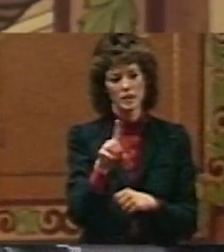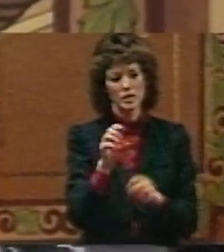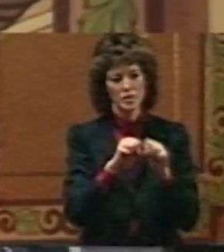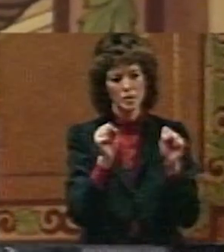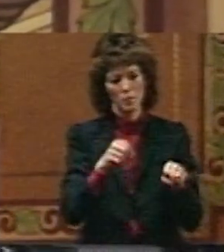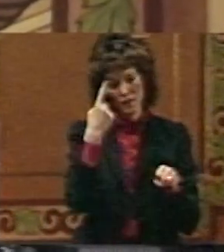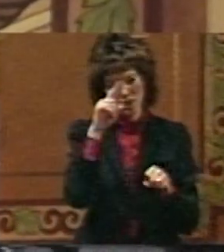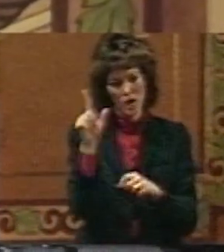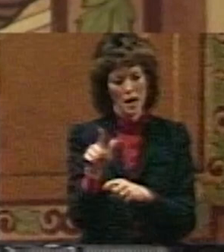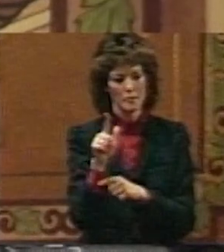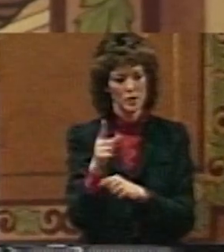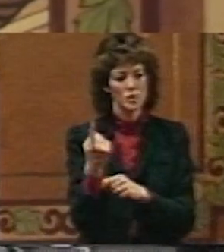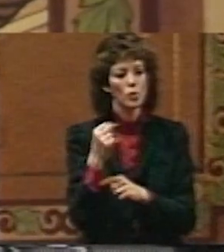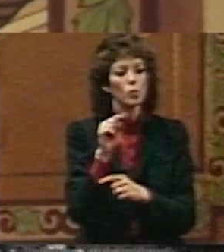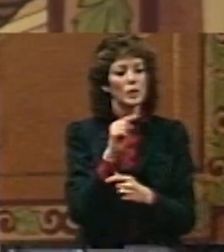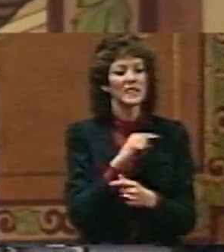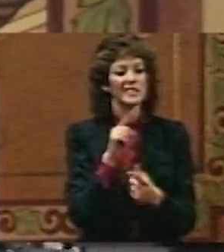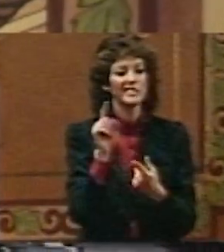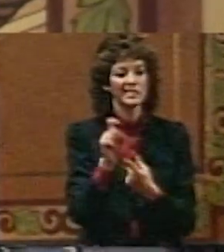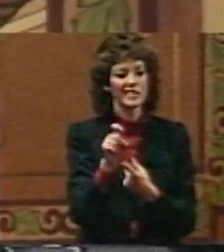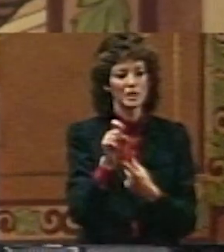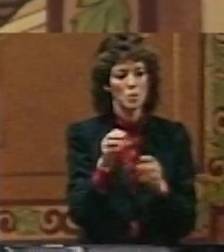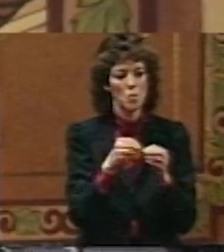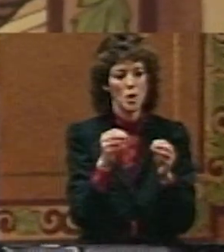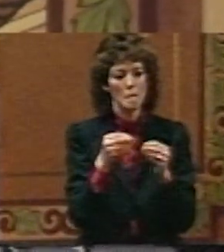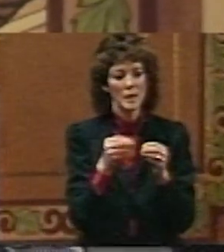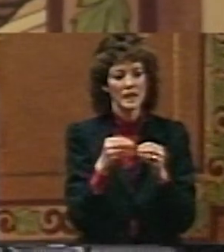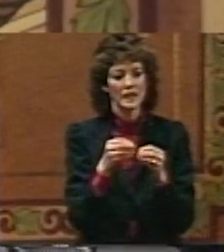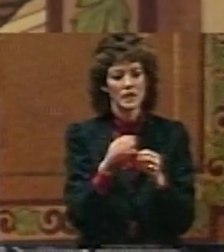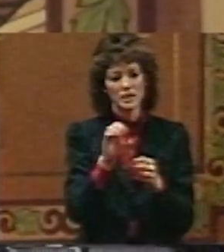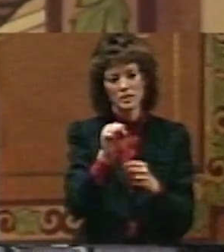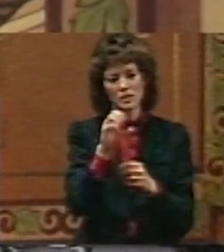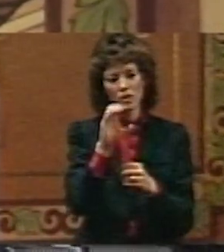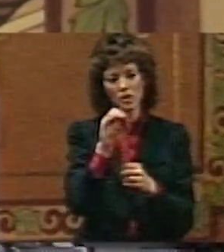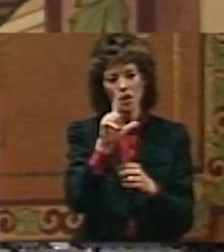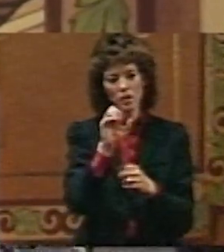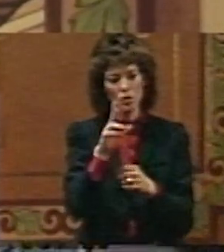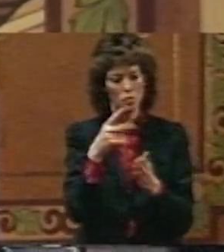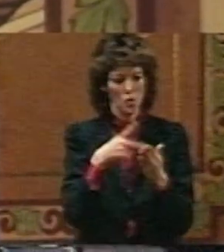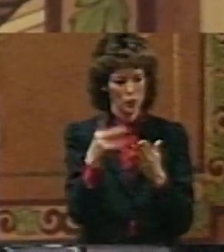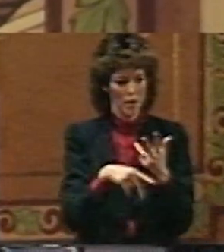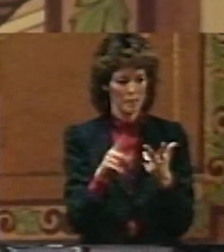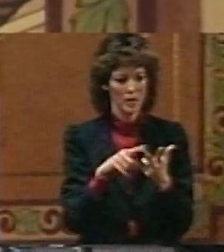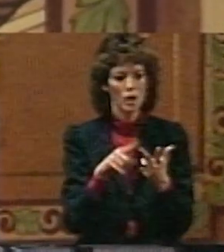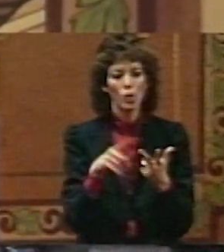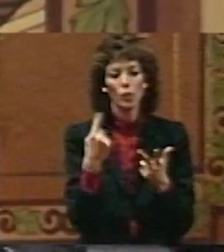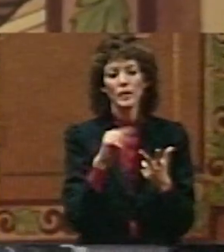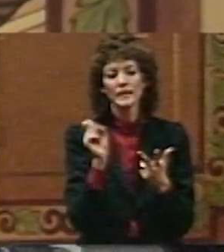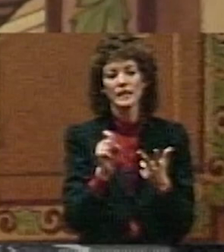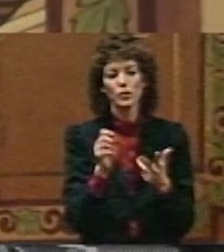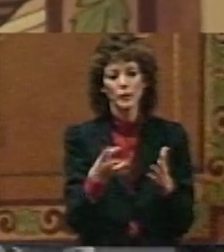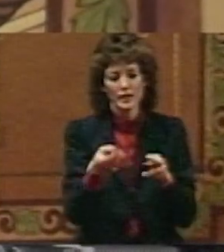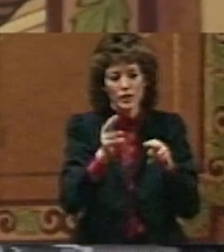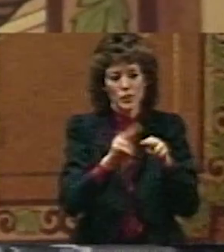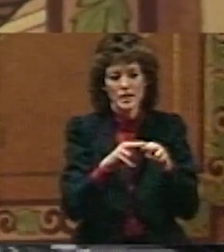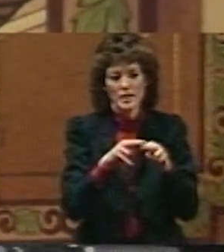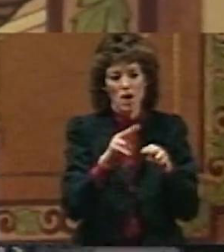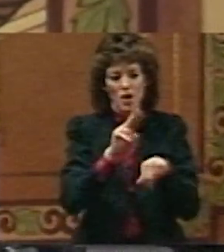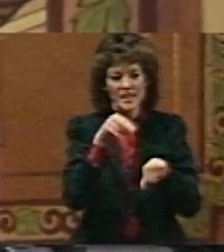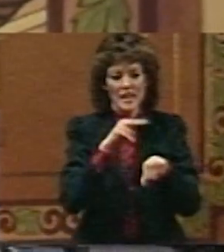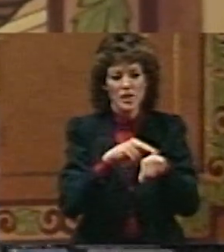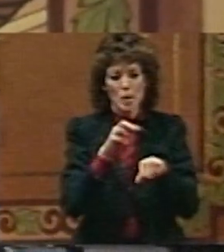We need a superior more money in a superior scholar program. We need to increase our national merit scholar